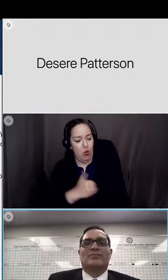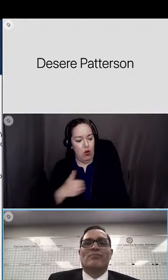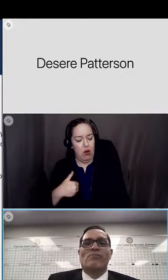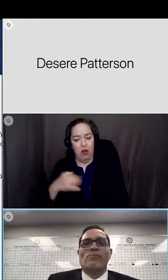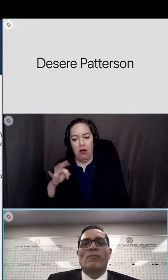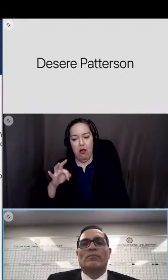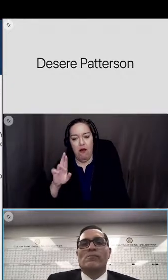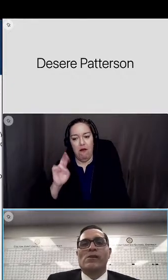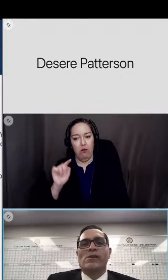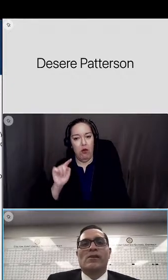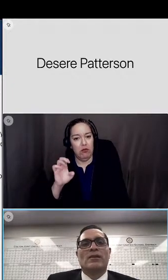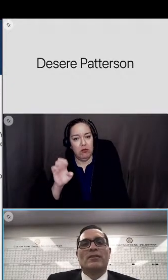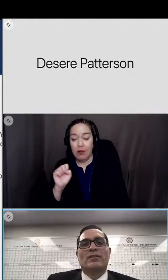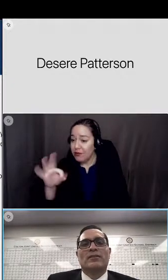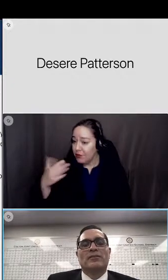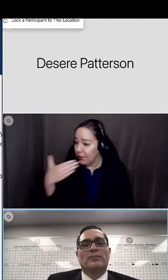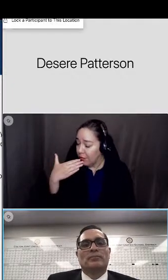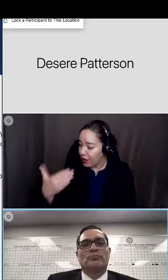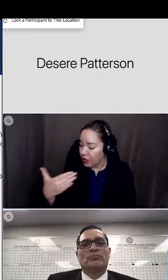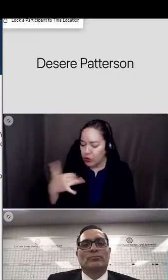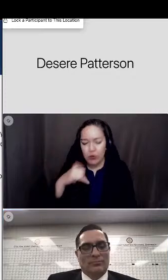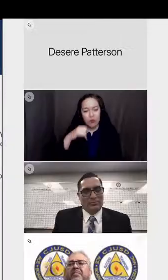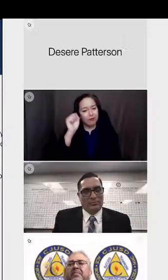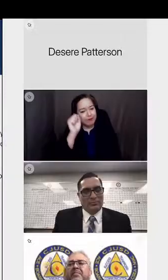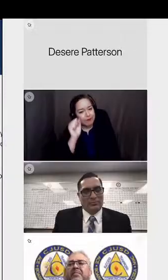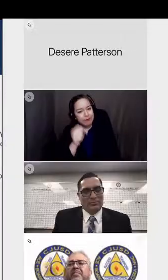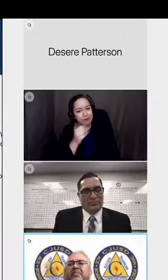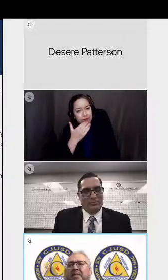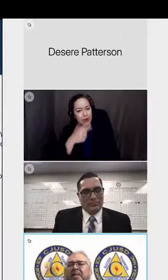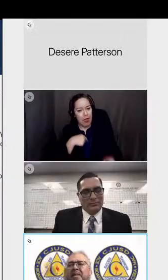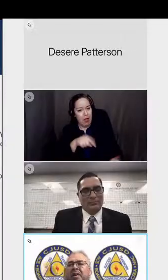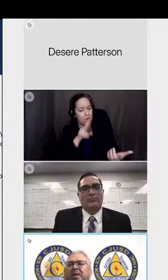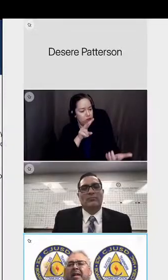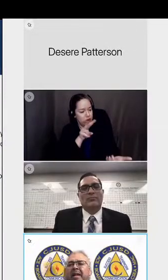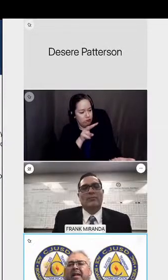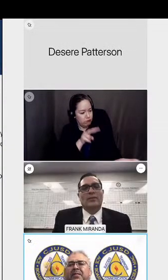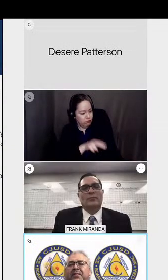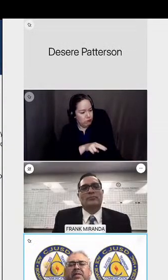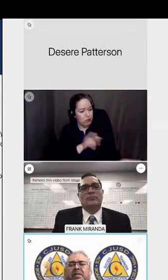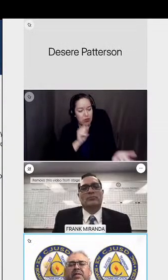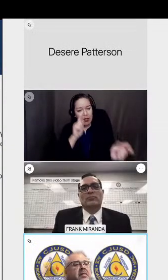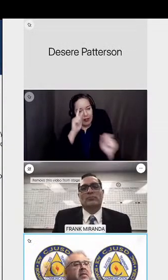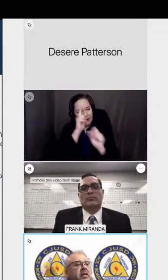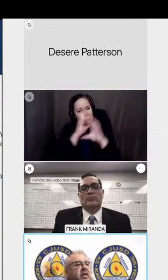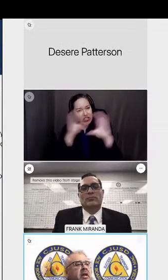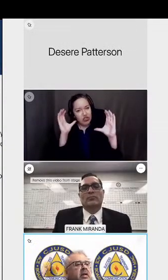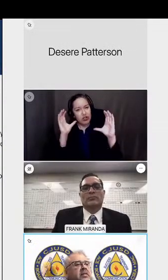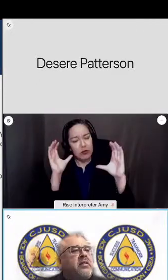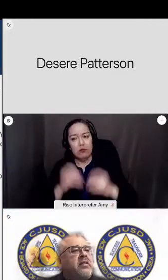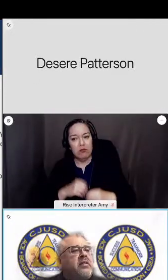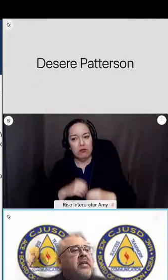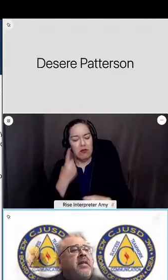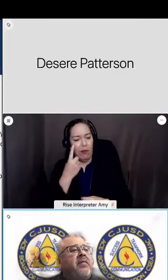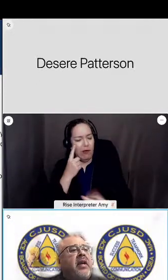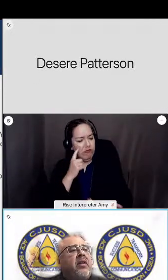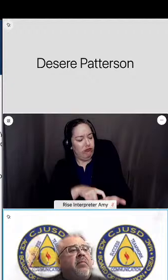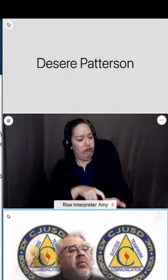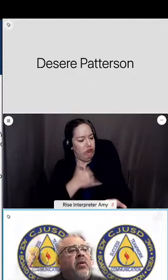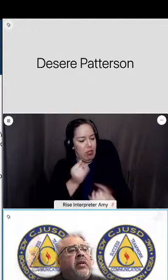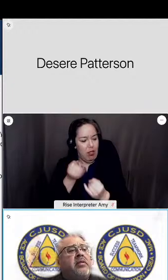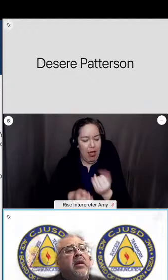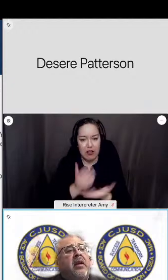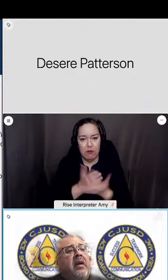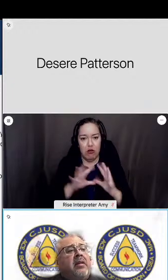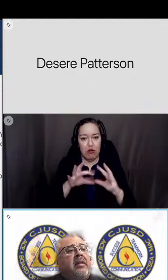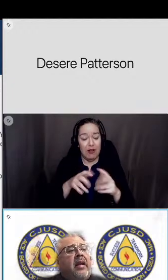Dr. Dr. thank you. This is, as I'm reading, as I'm looking at the vision, something that really stuck out is the last part. As a team of